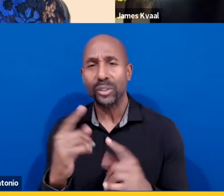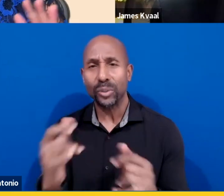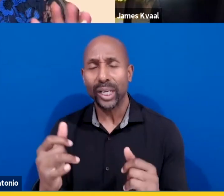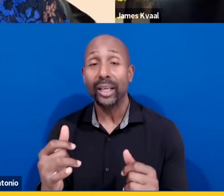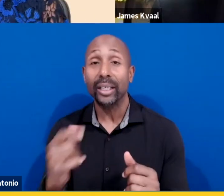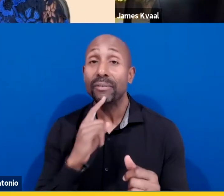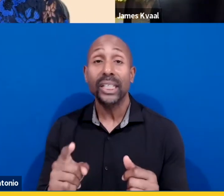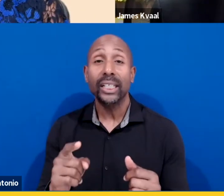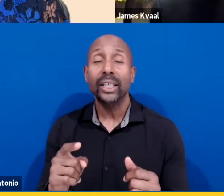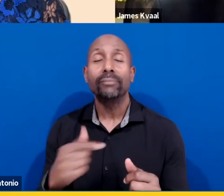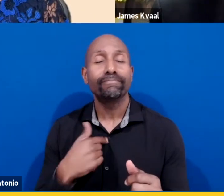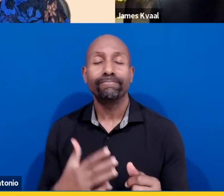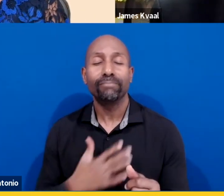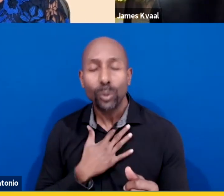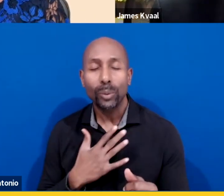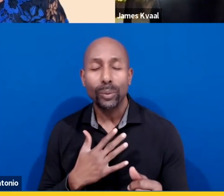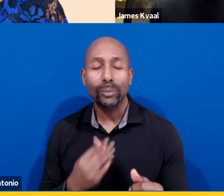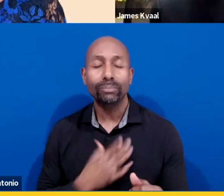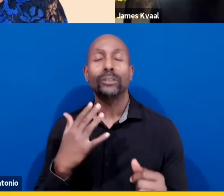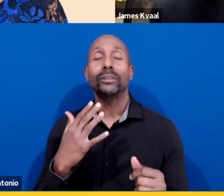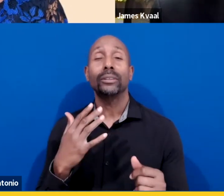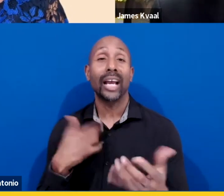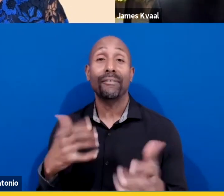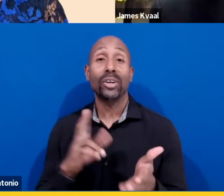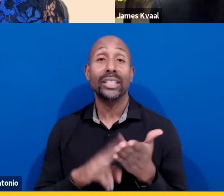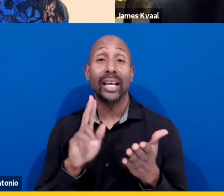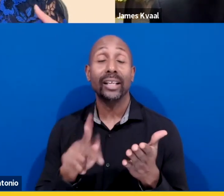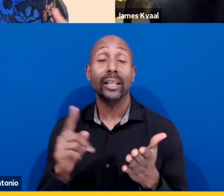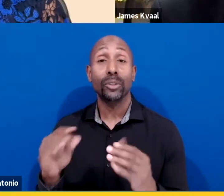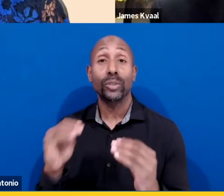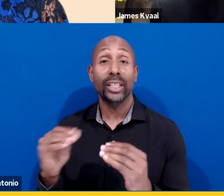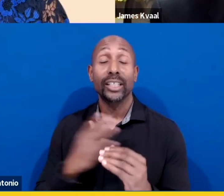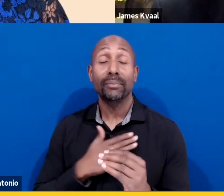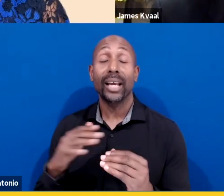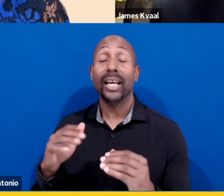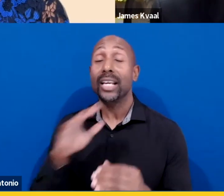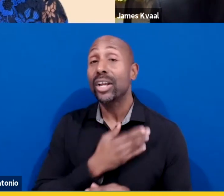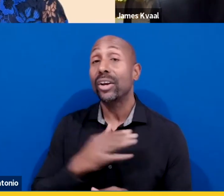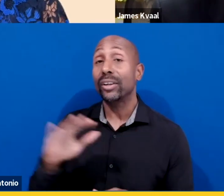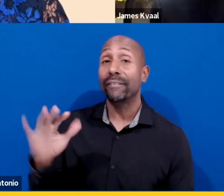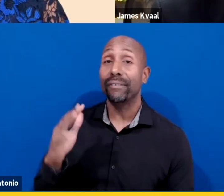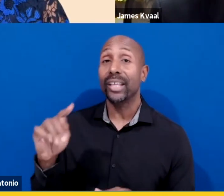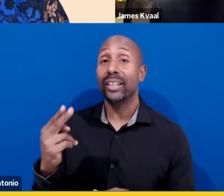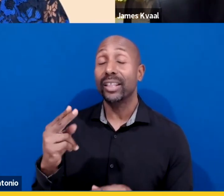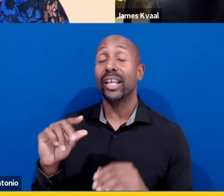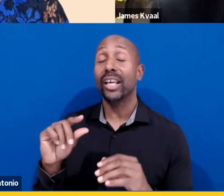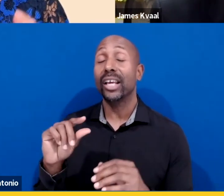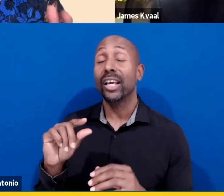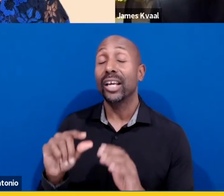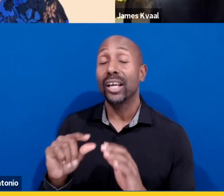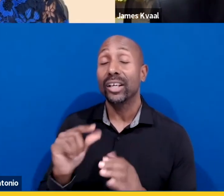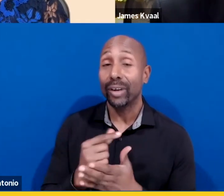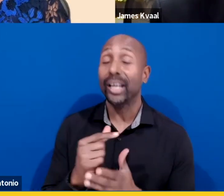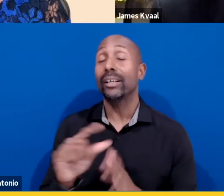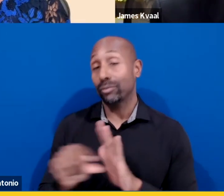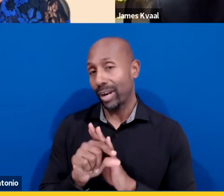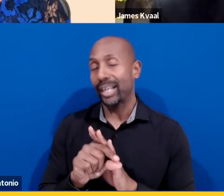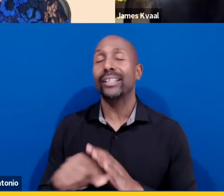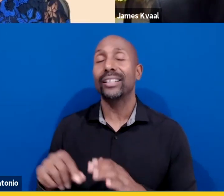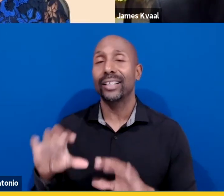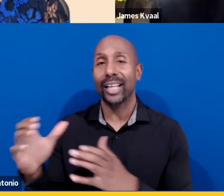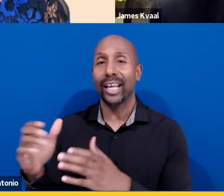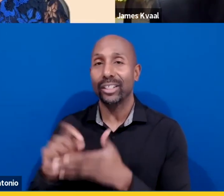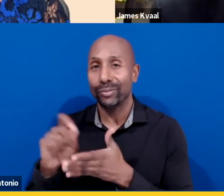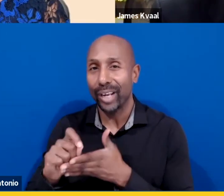inspired. I've already signed on to teach my daughter's fifth grade class, how to write a news headline. Wish me luck and I can't wait